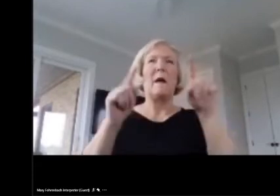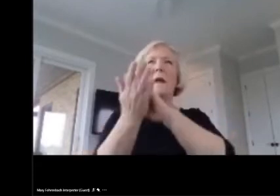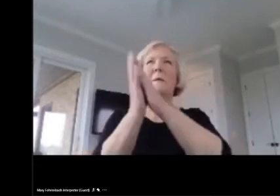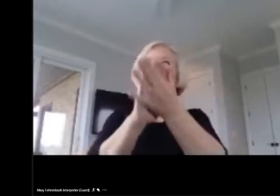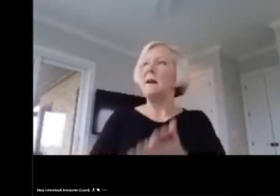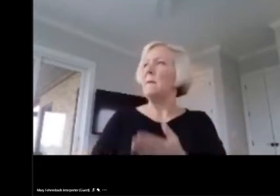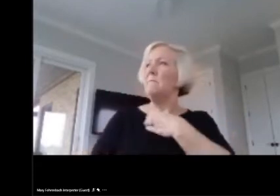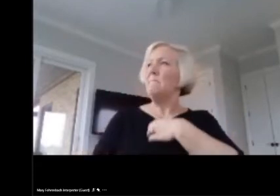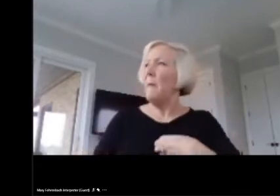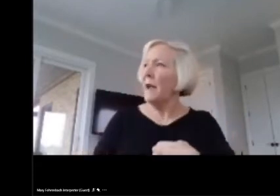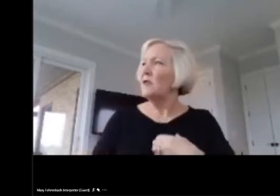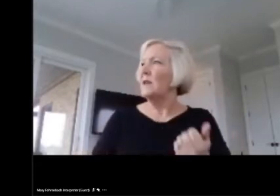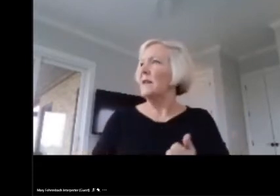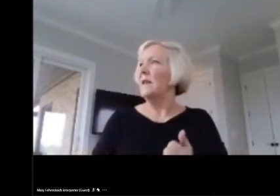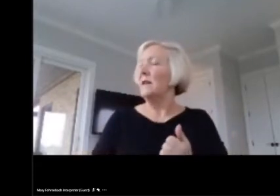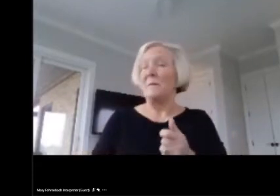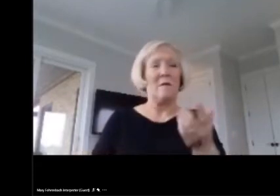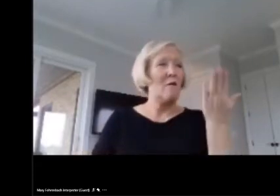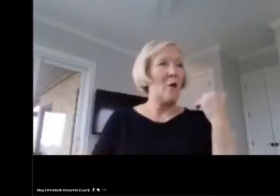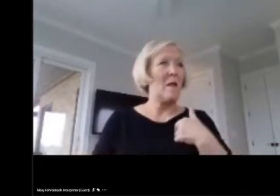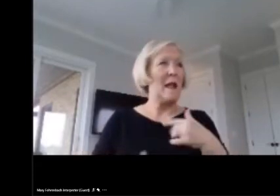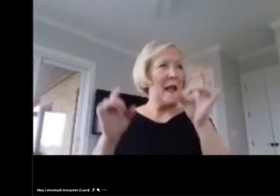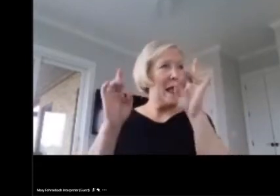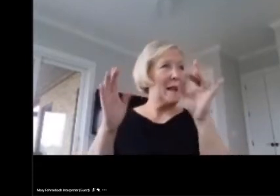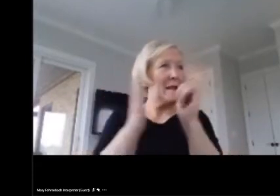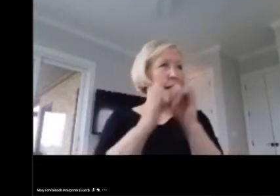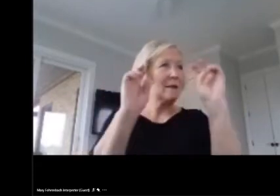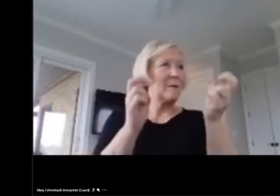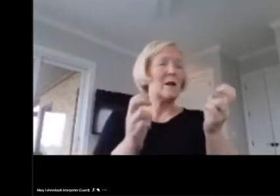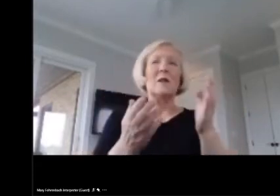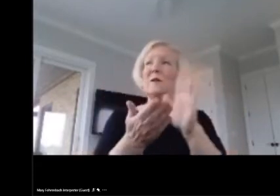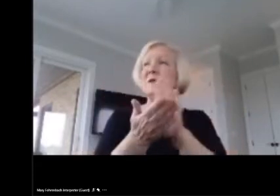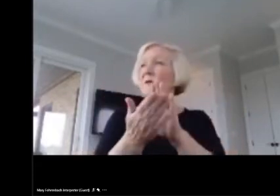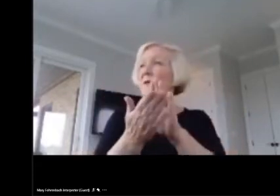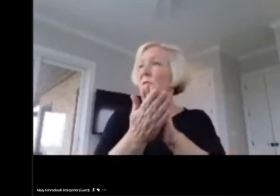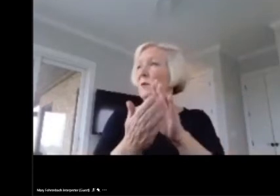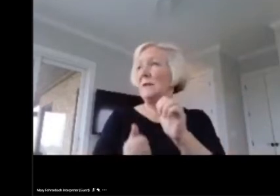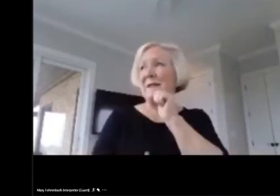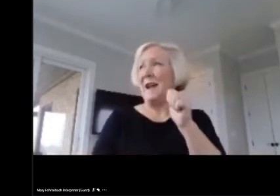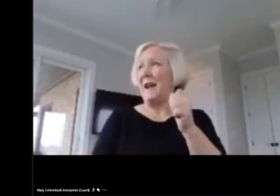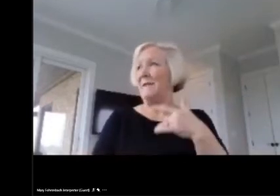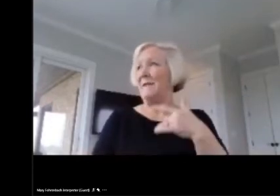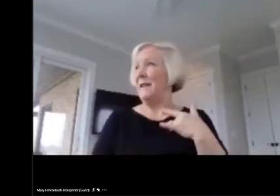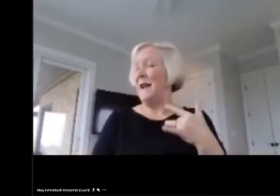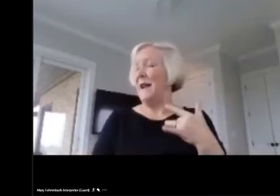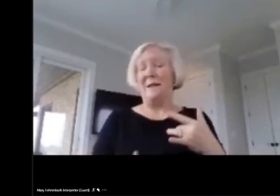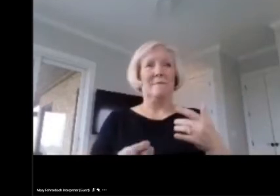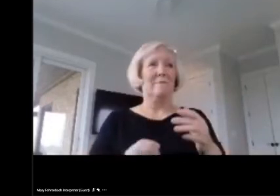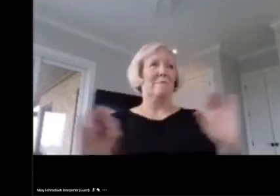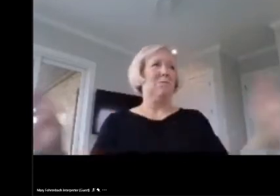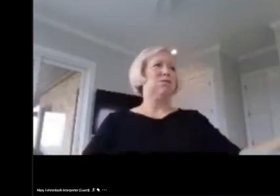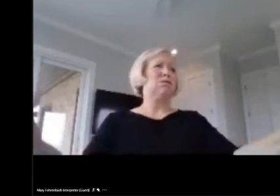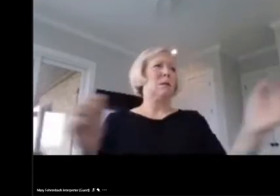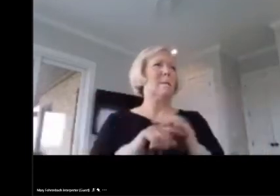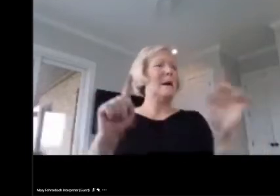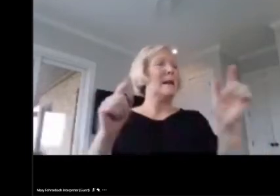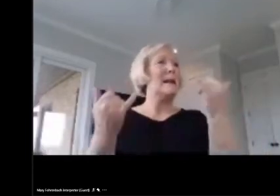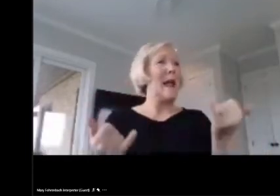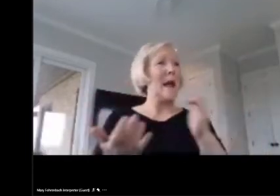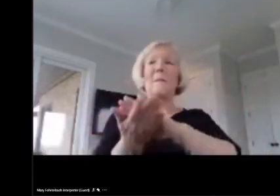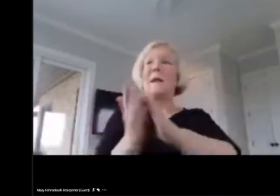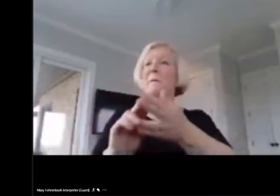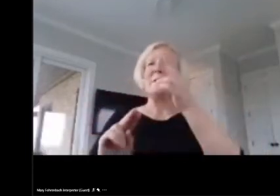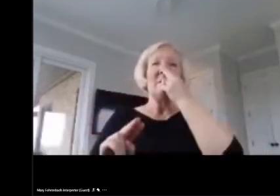hate. School no longer feels meaningless and learning becomes fun. Throughout my years in public school,